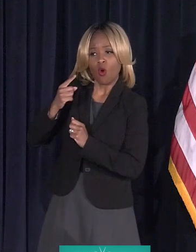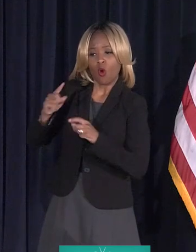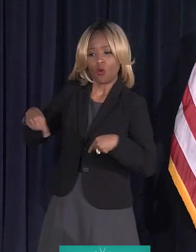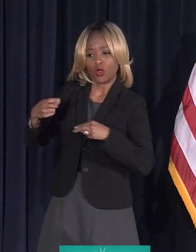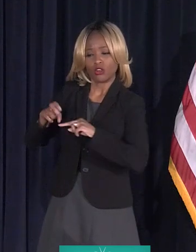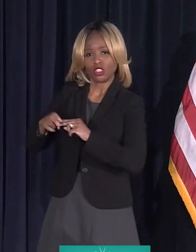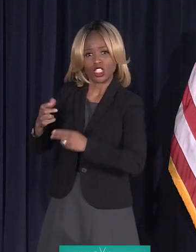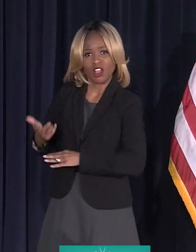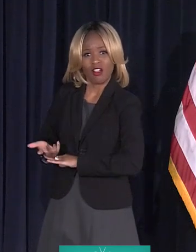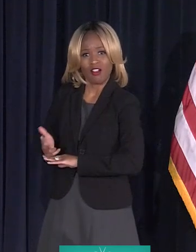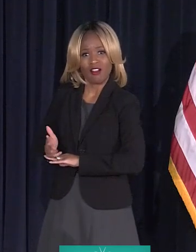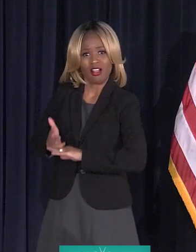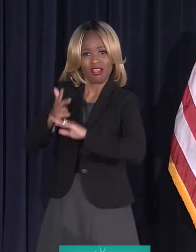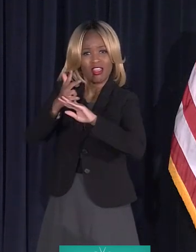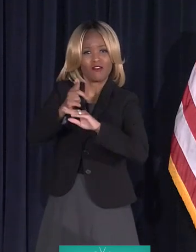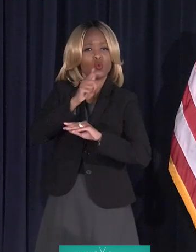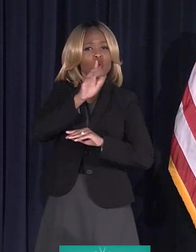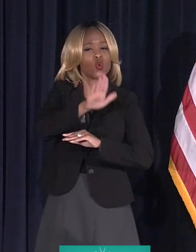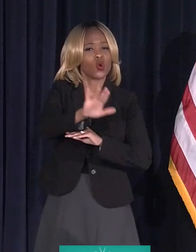insurance through?